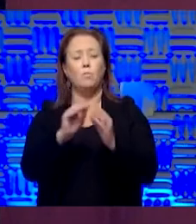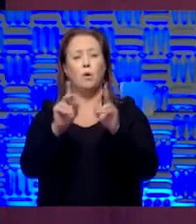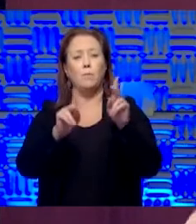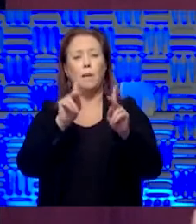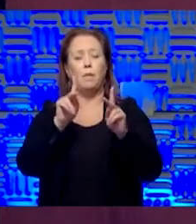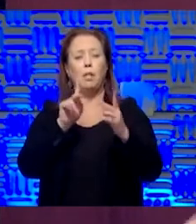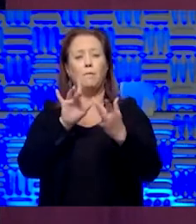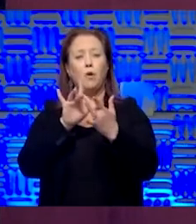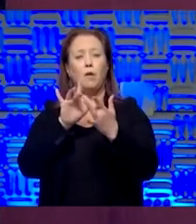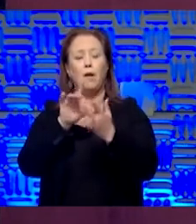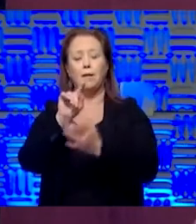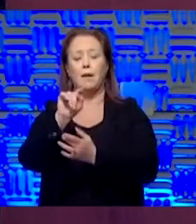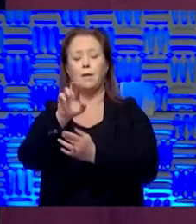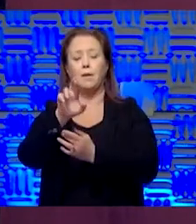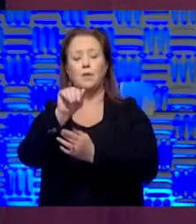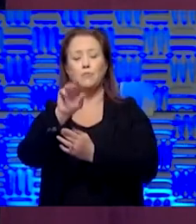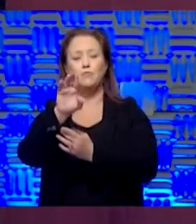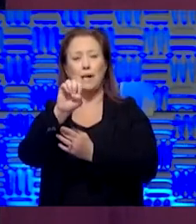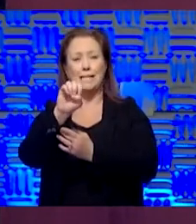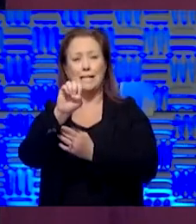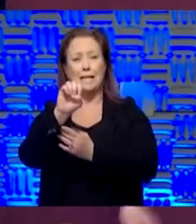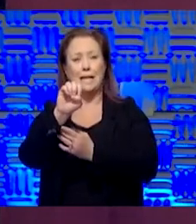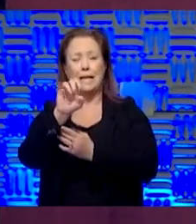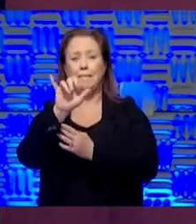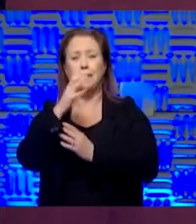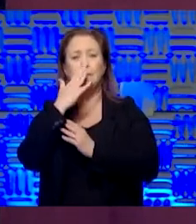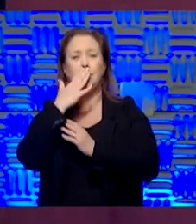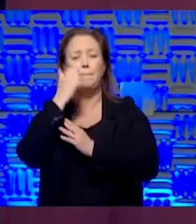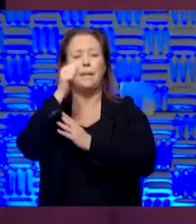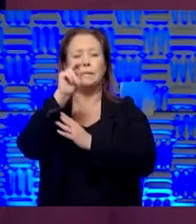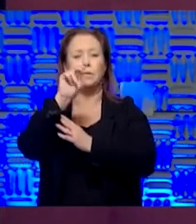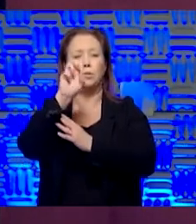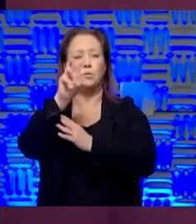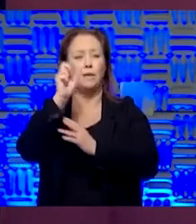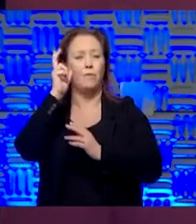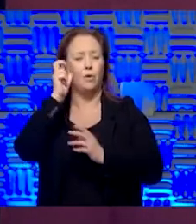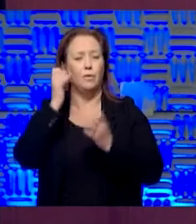do contact tracing is. That may be the best news I've heard this week.